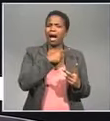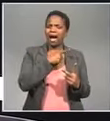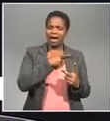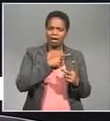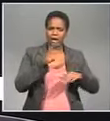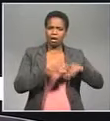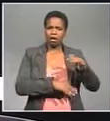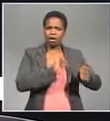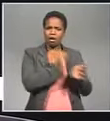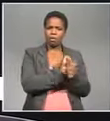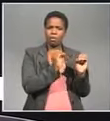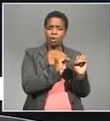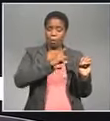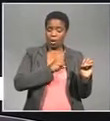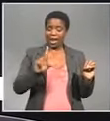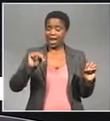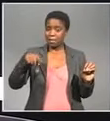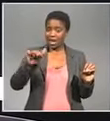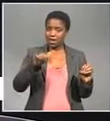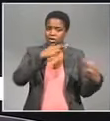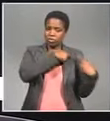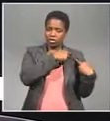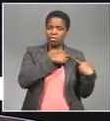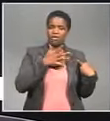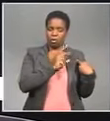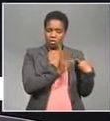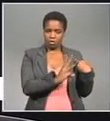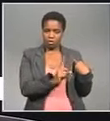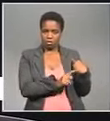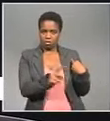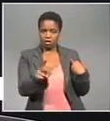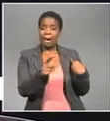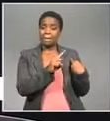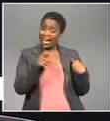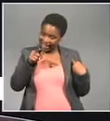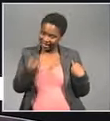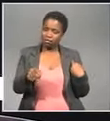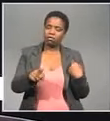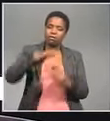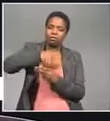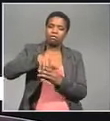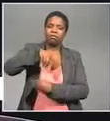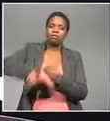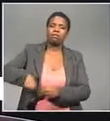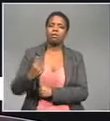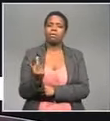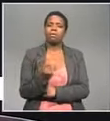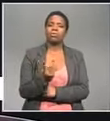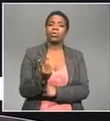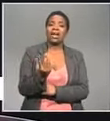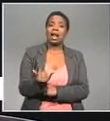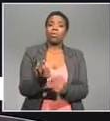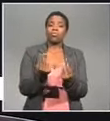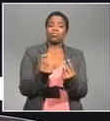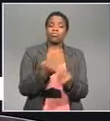dysfunctional the National Prosecuting Authority really is No doubt this is top of mind for incoming NPA boss Shamila Batoi who